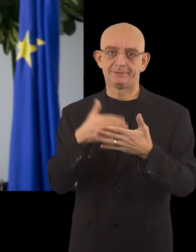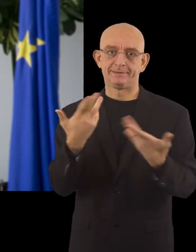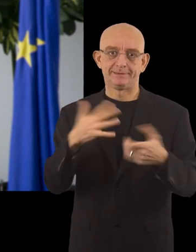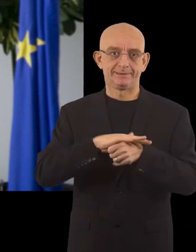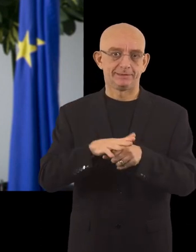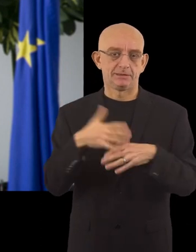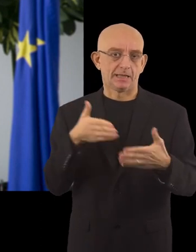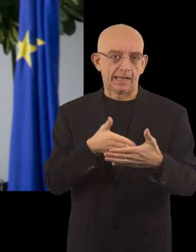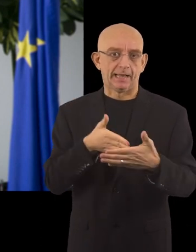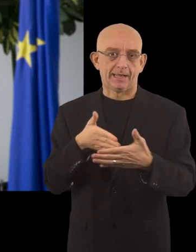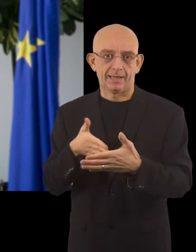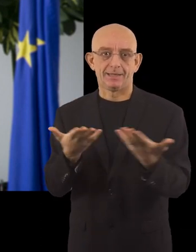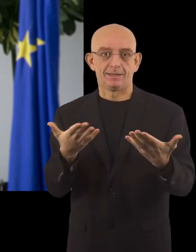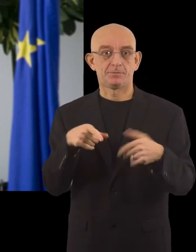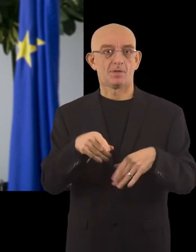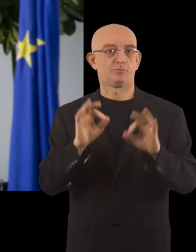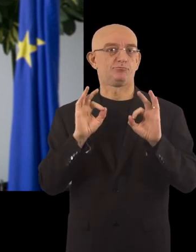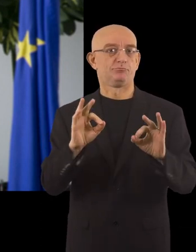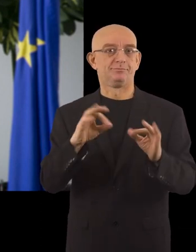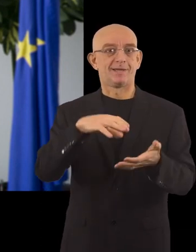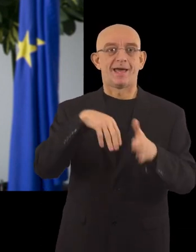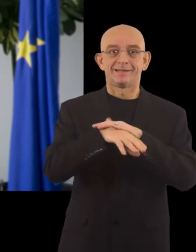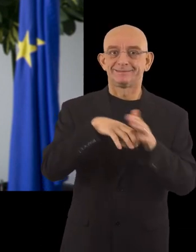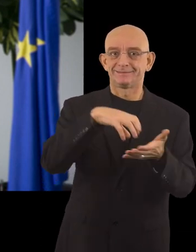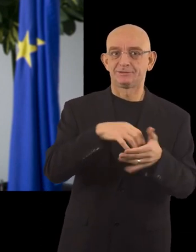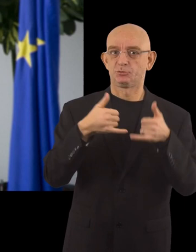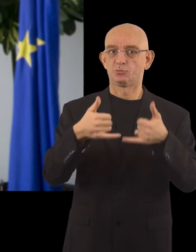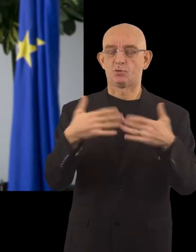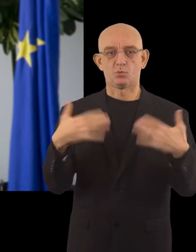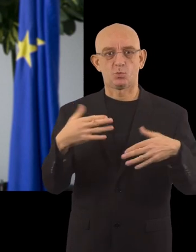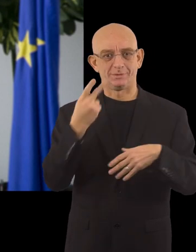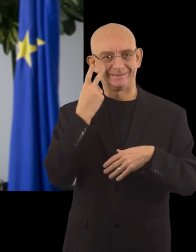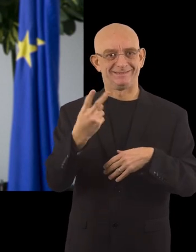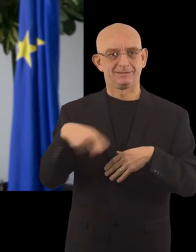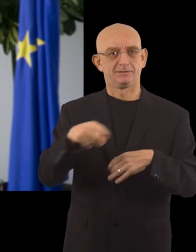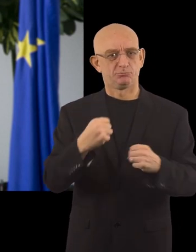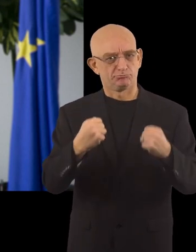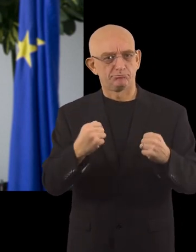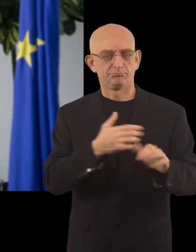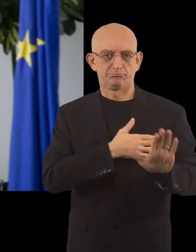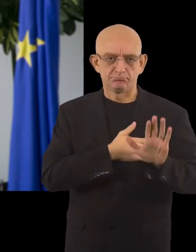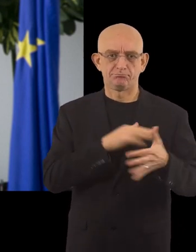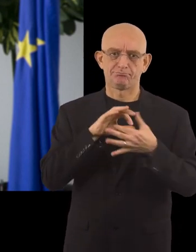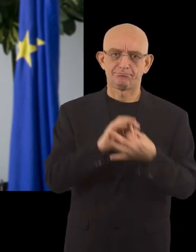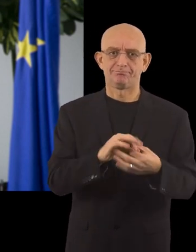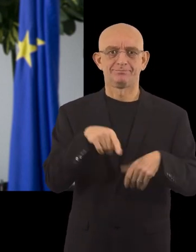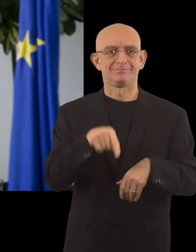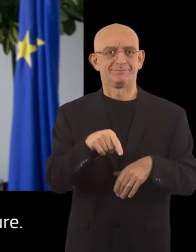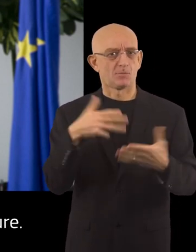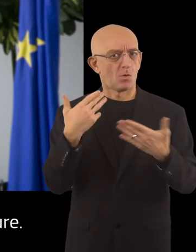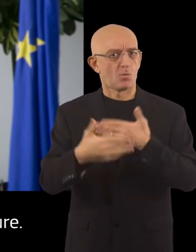this edition of the Access City Award is a success. It shows the strong commitment of cities across the European Union